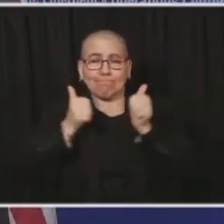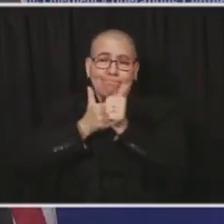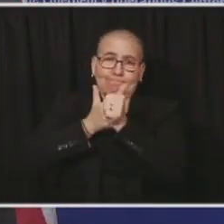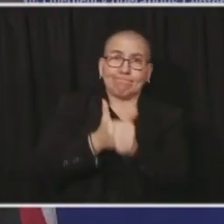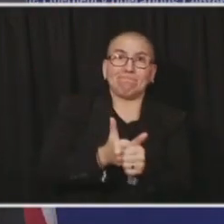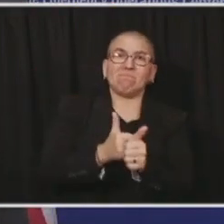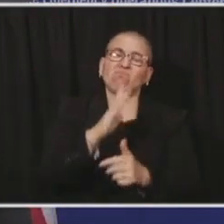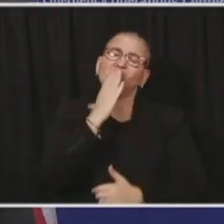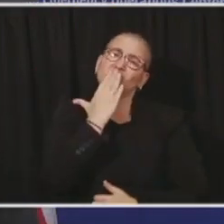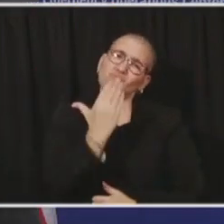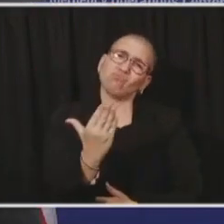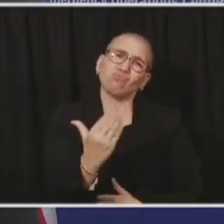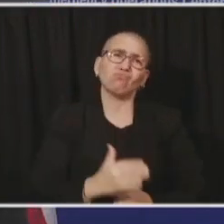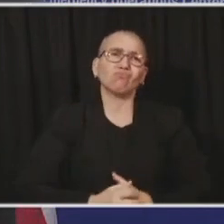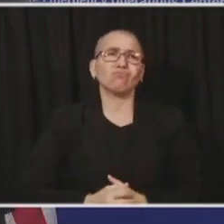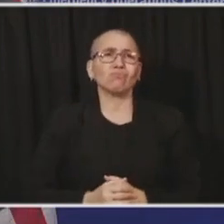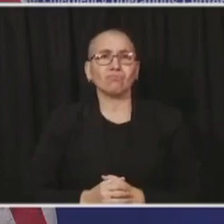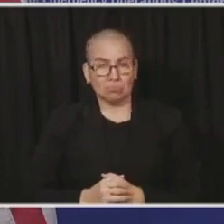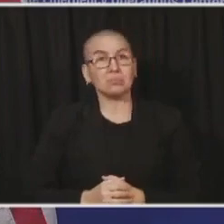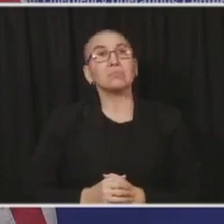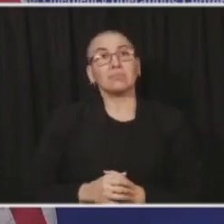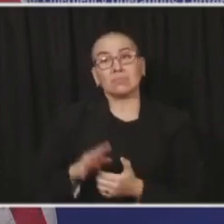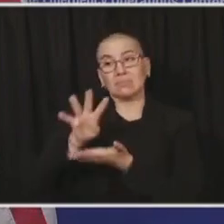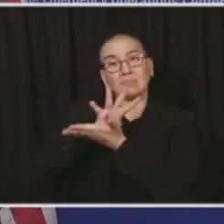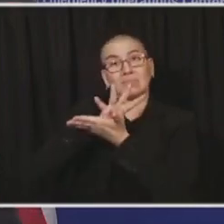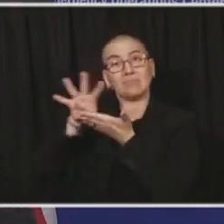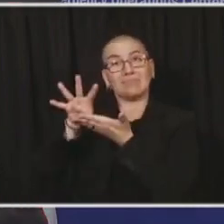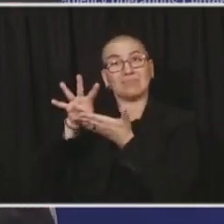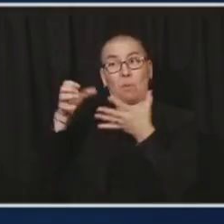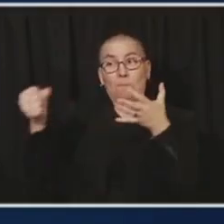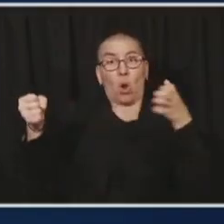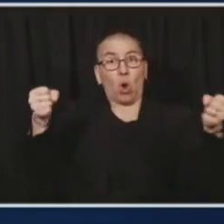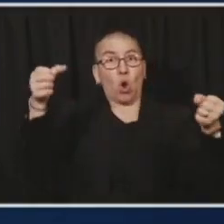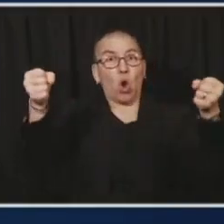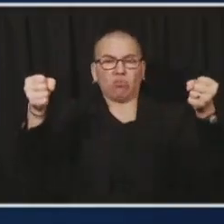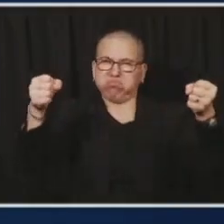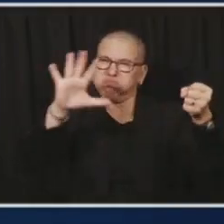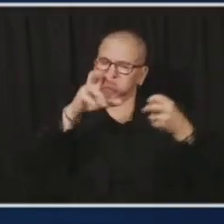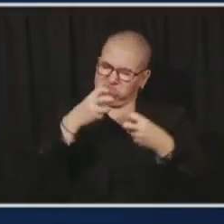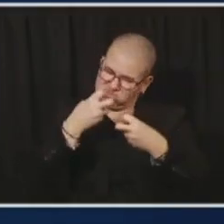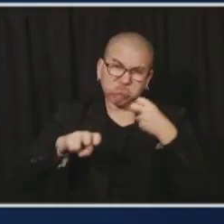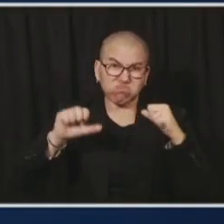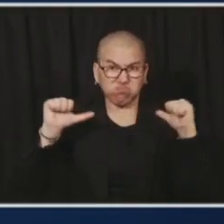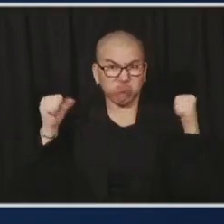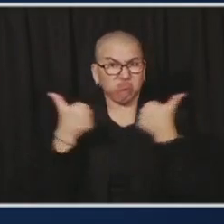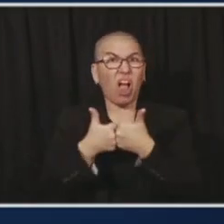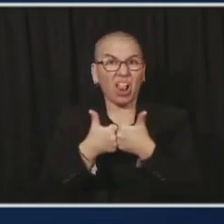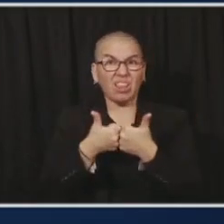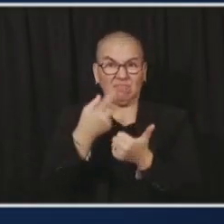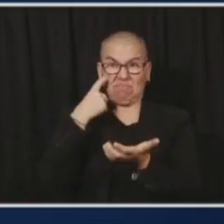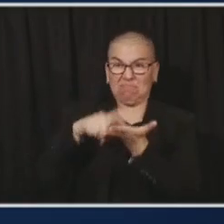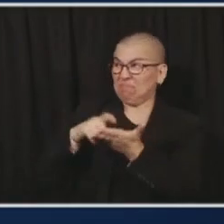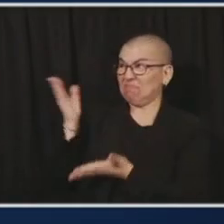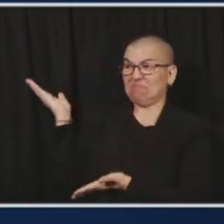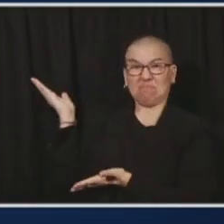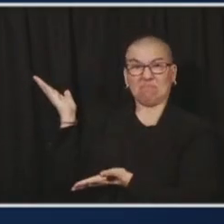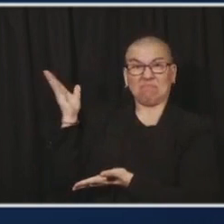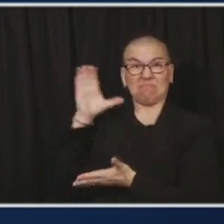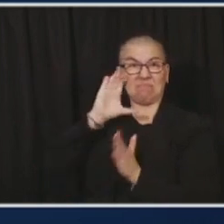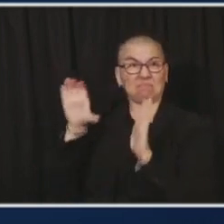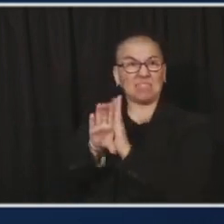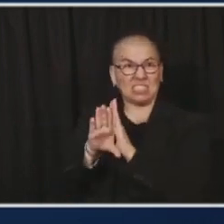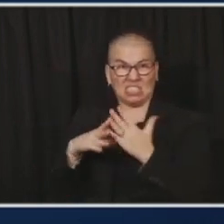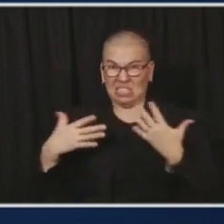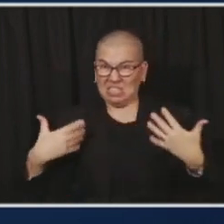And that four week pause was hard. Again, the social gatherings piece, and you did it. As we compare